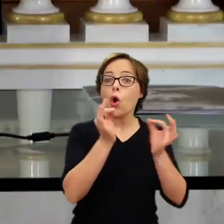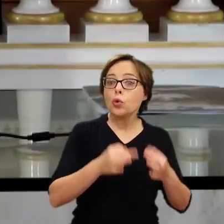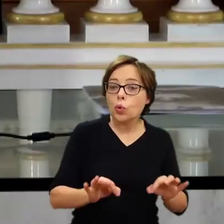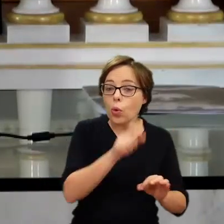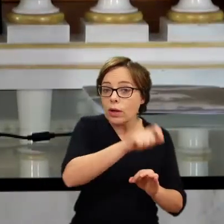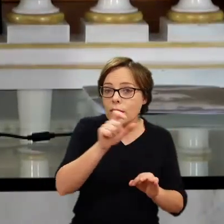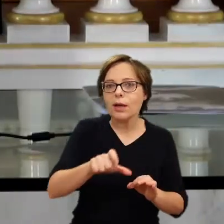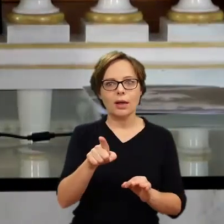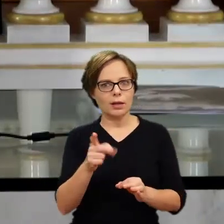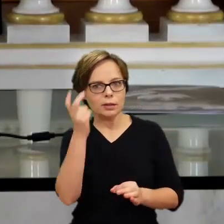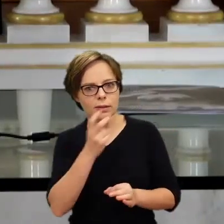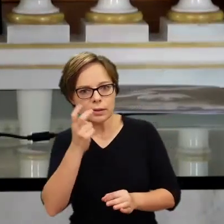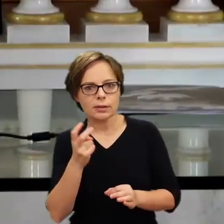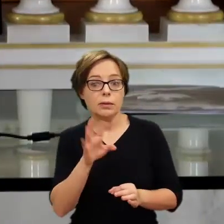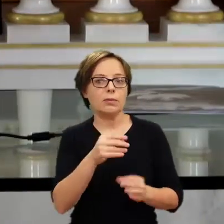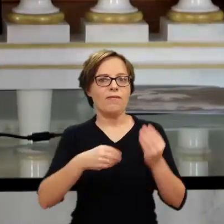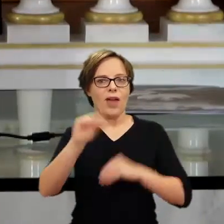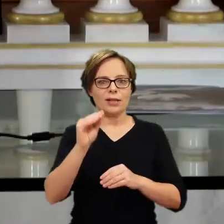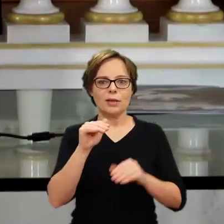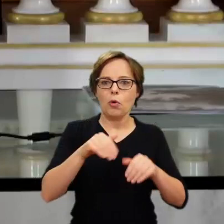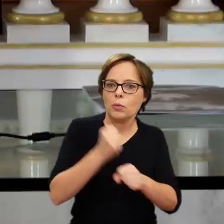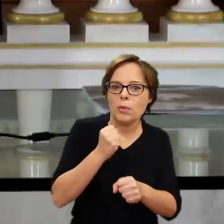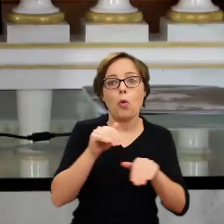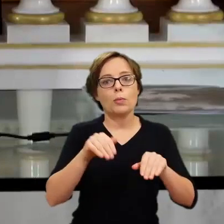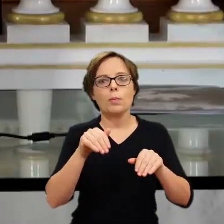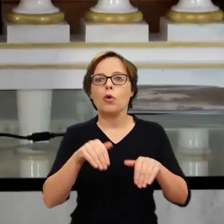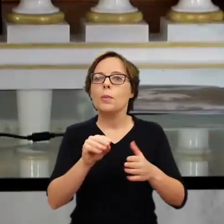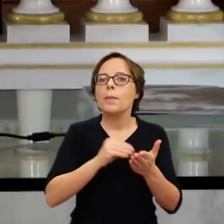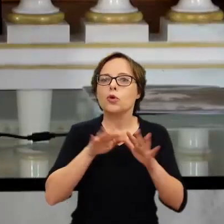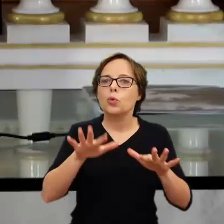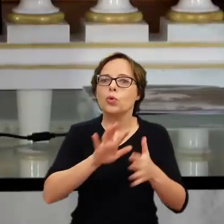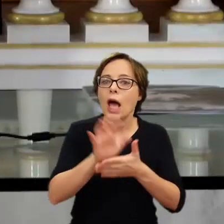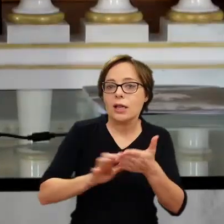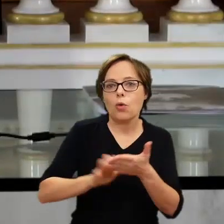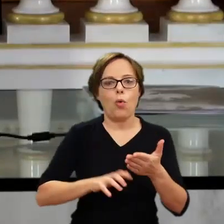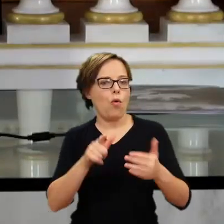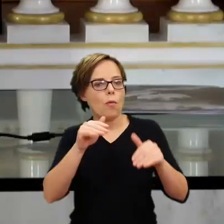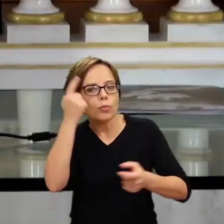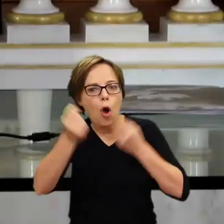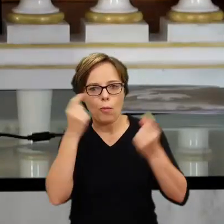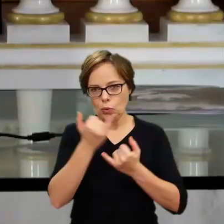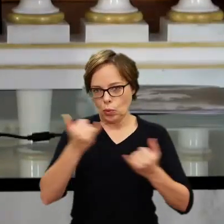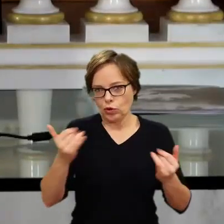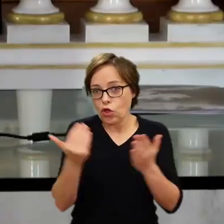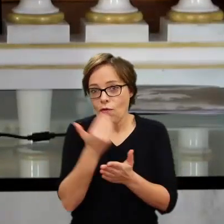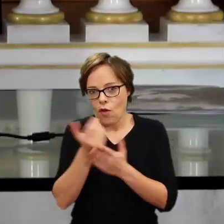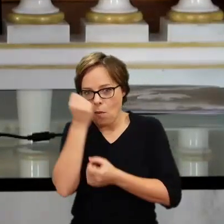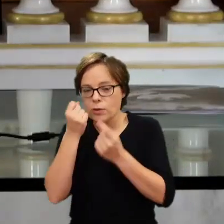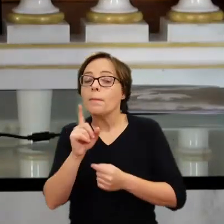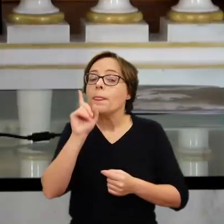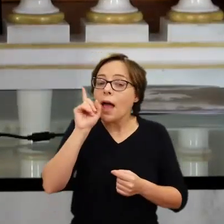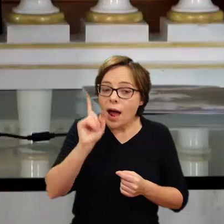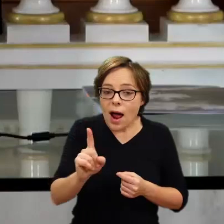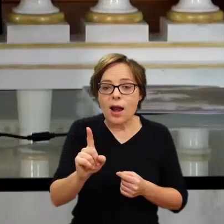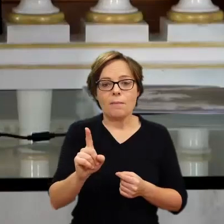impossible because, oh, actually makes it more fun that we can write lots of articles, having lots of ideas and coming up with different ideas. But, you know, unless